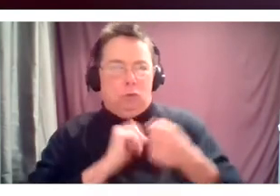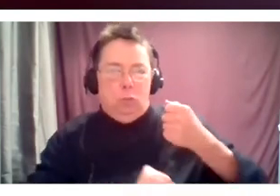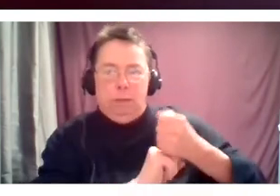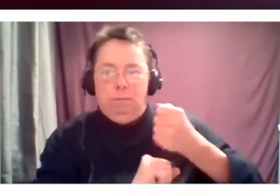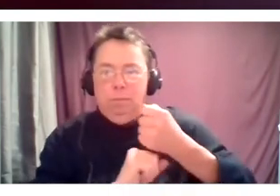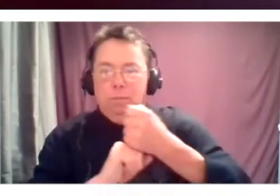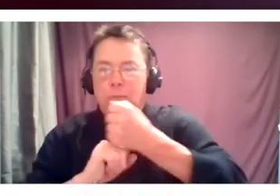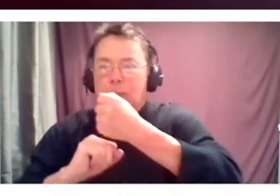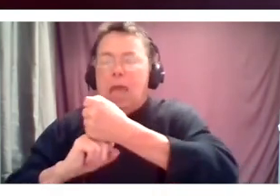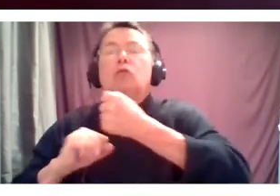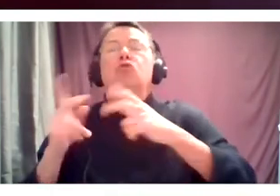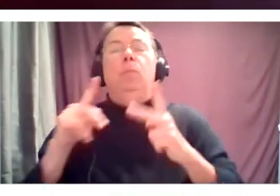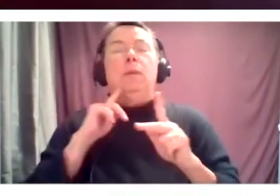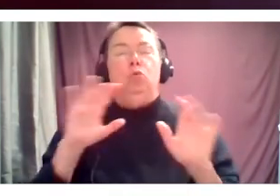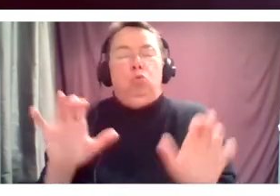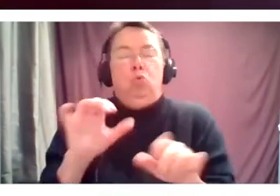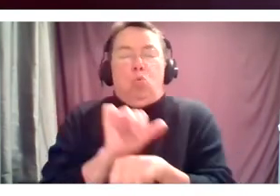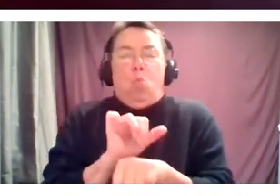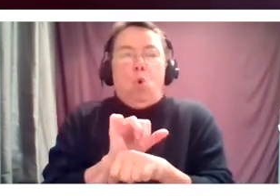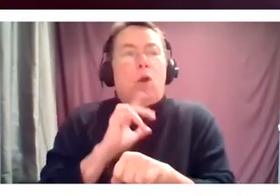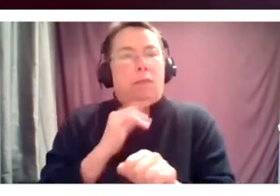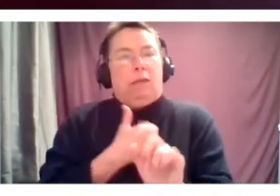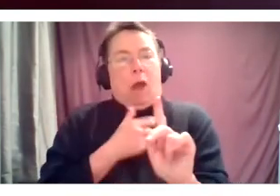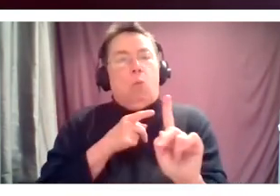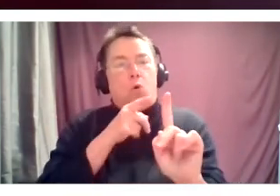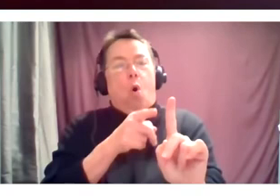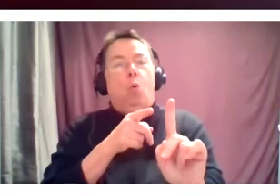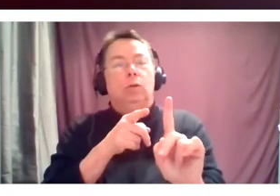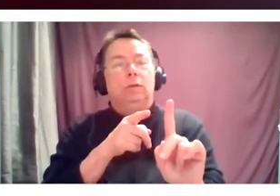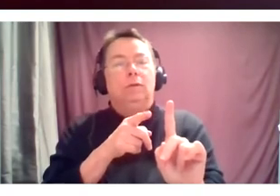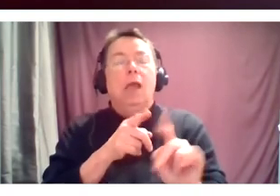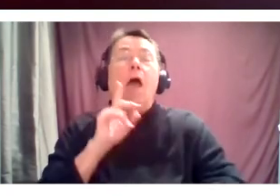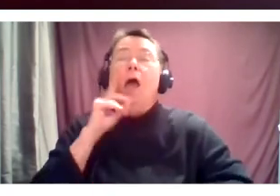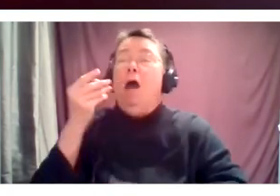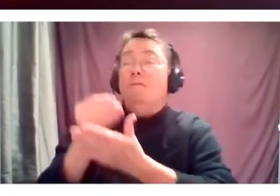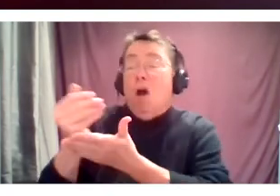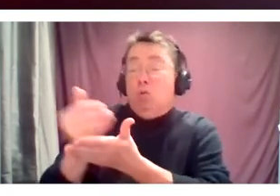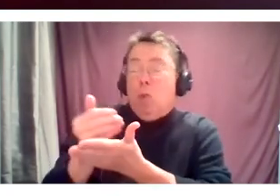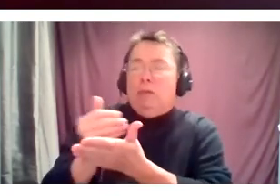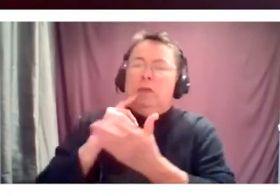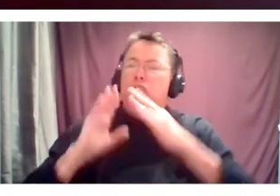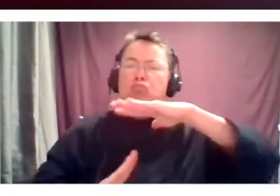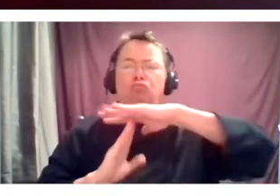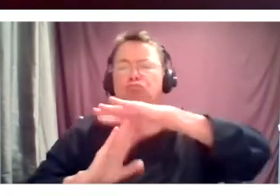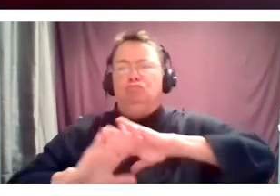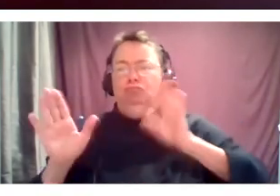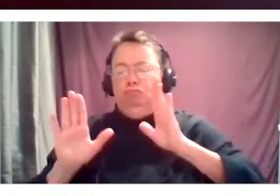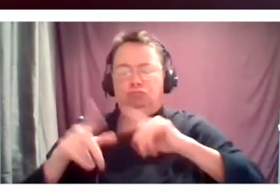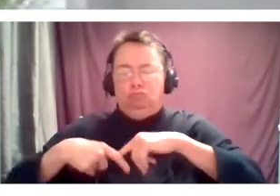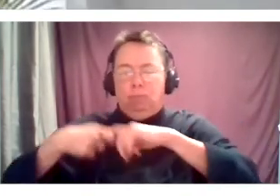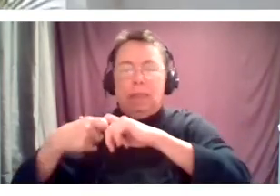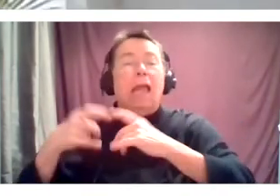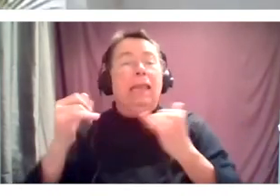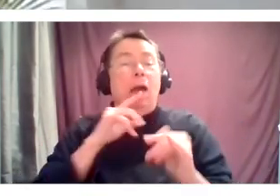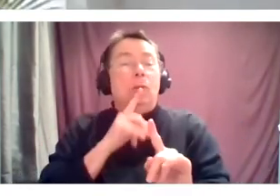work that we're dedicated to. We've suspended fundraising pretty much this year. Our main goal has really been to provide